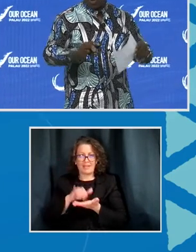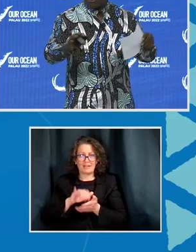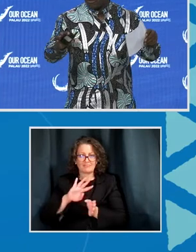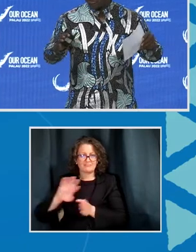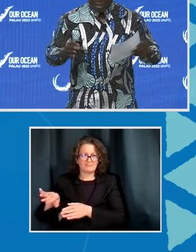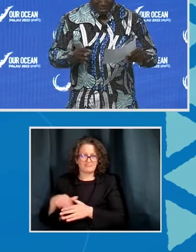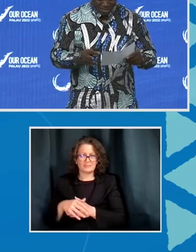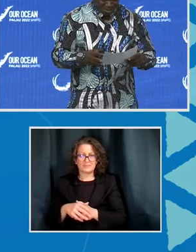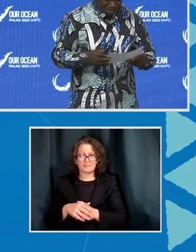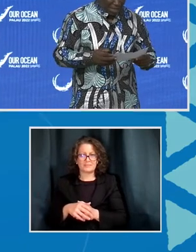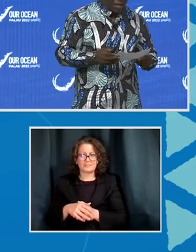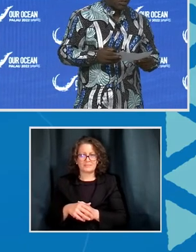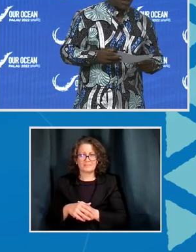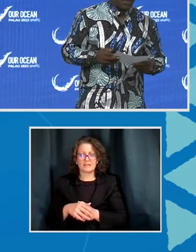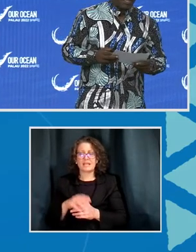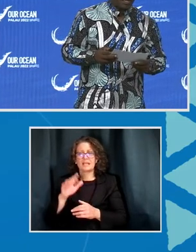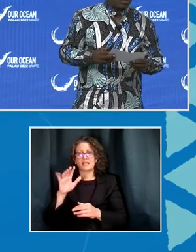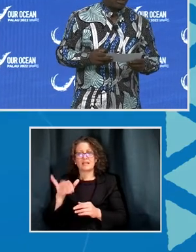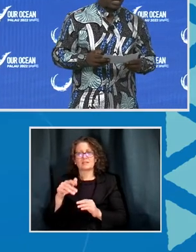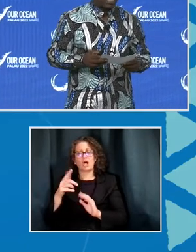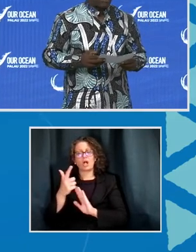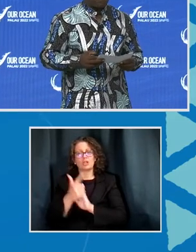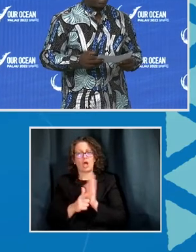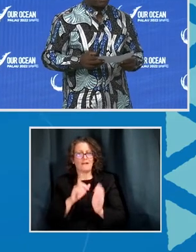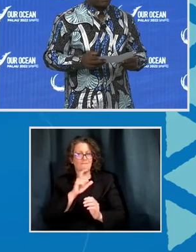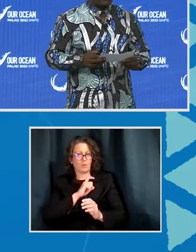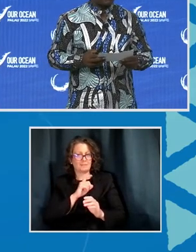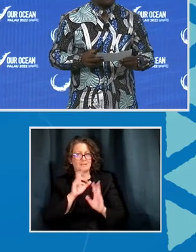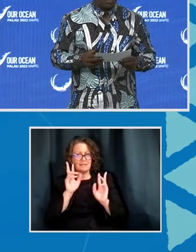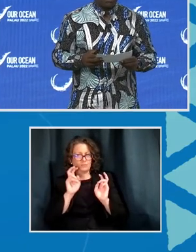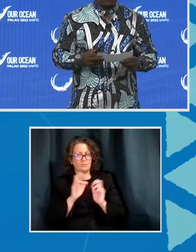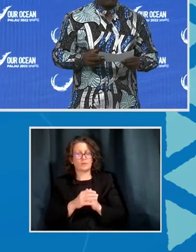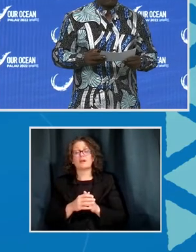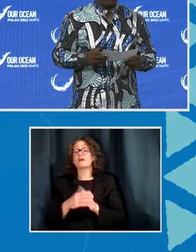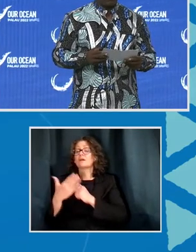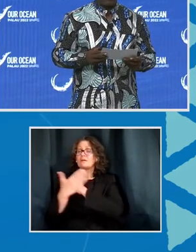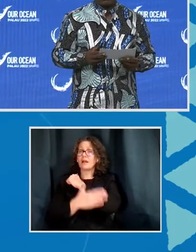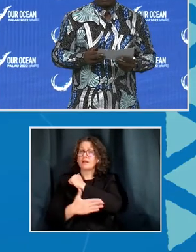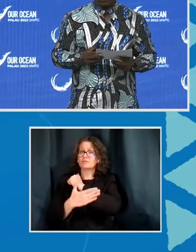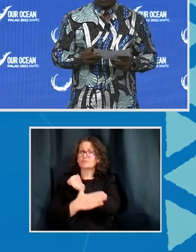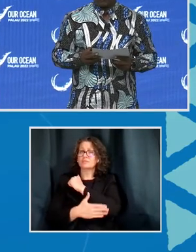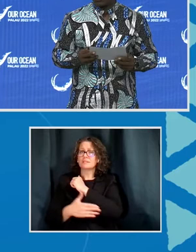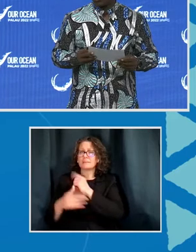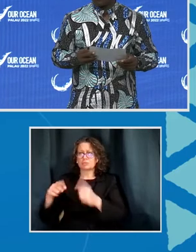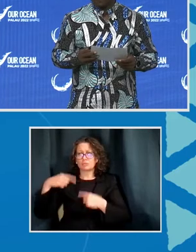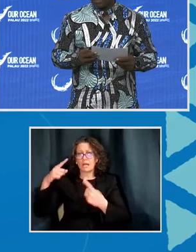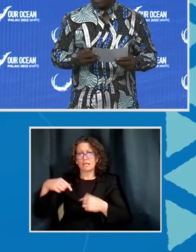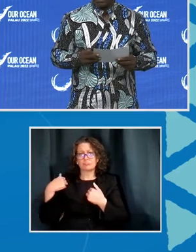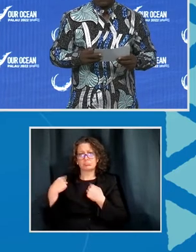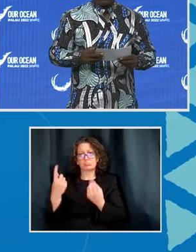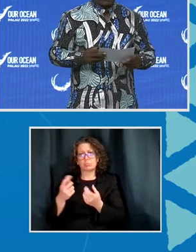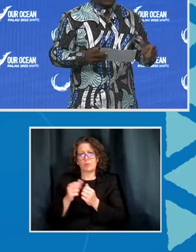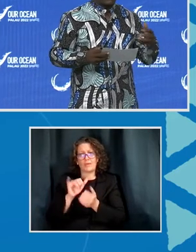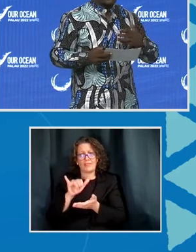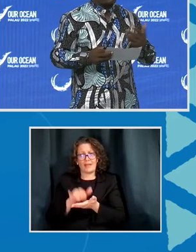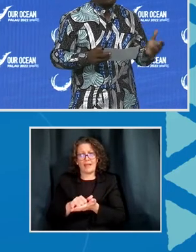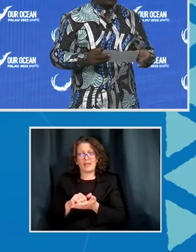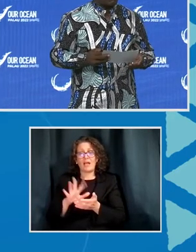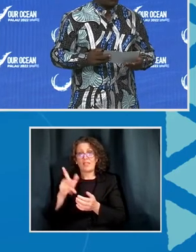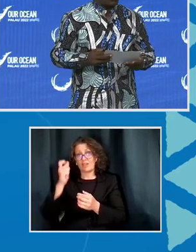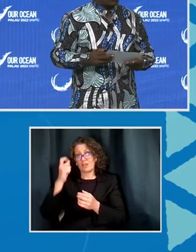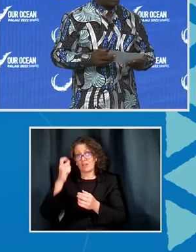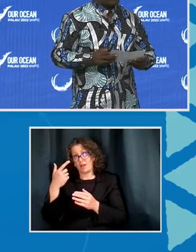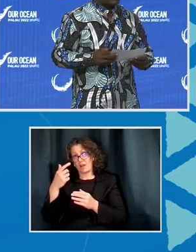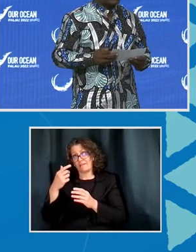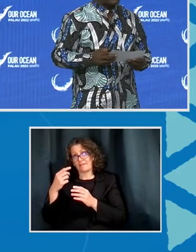There is no law enforcement data. So countries have been struggling with that issue within the Gulf of Guinea. Like my